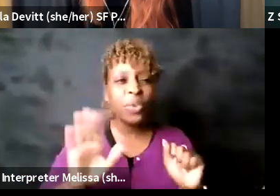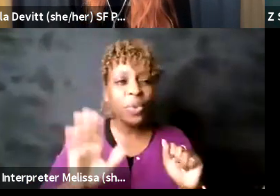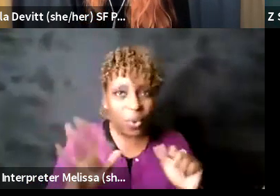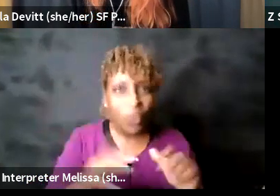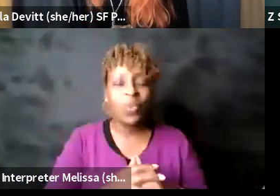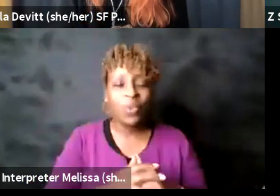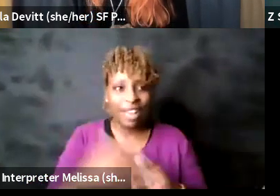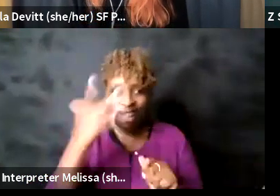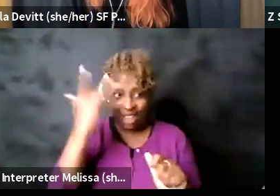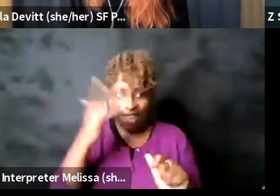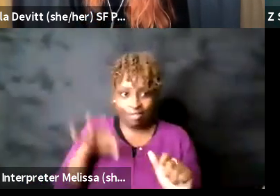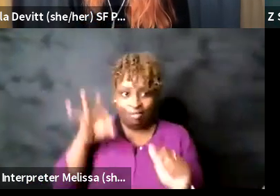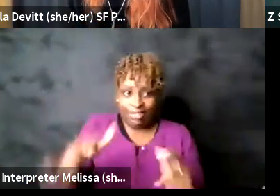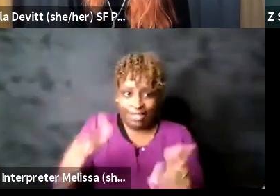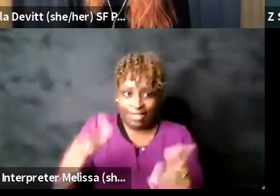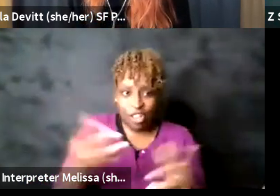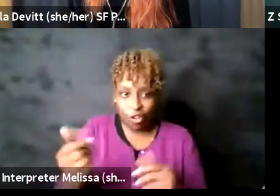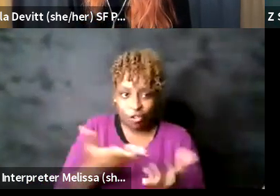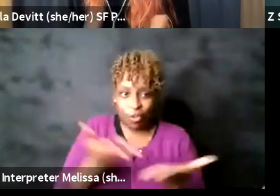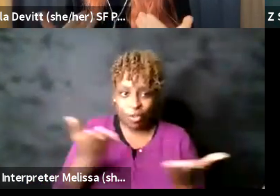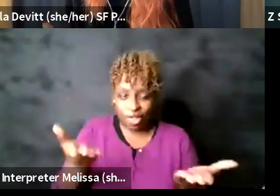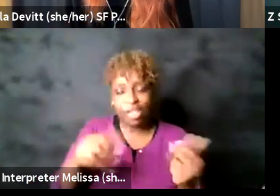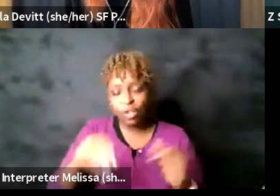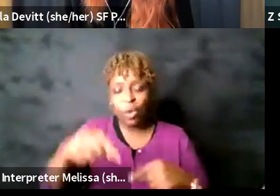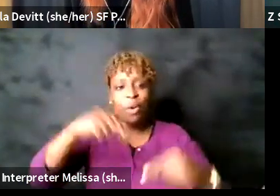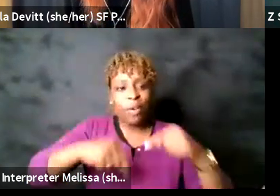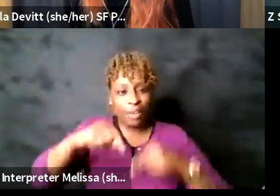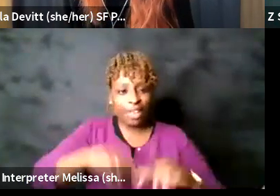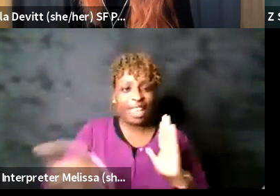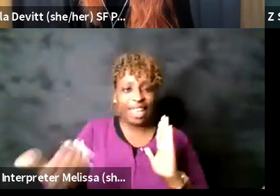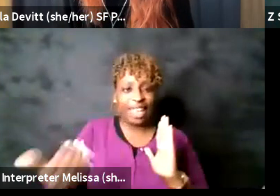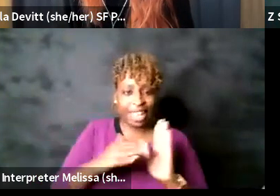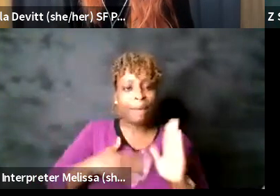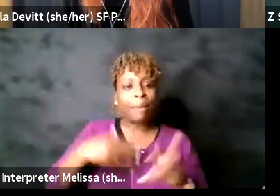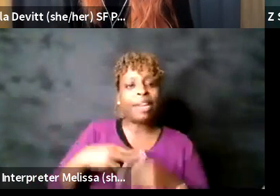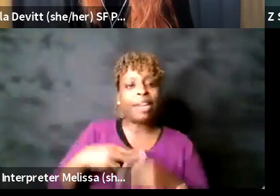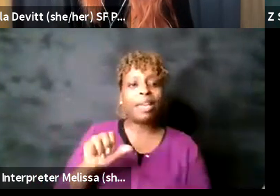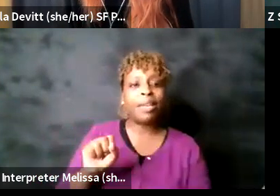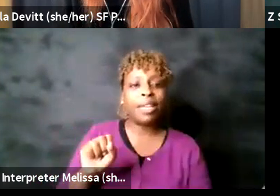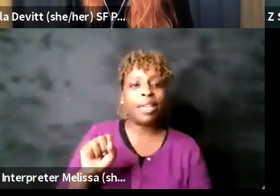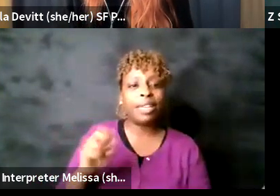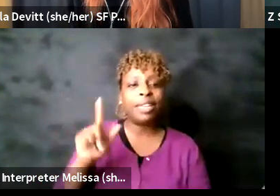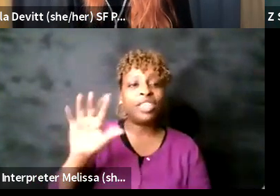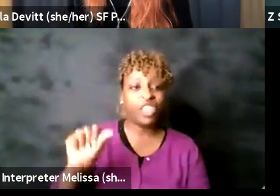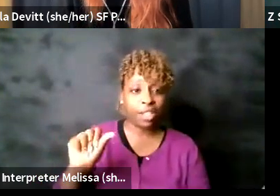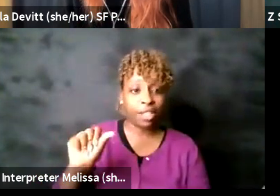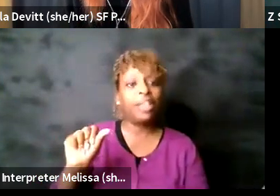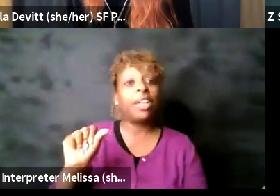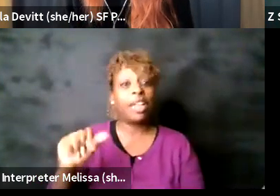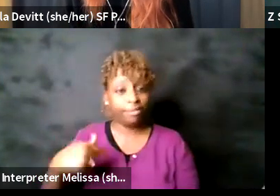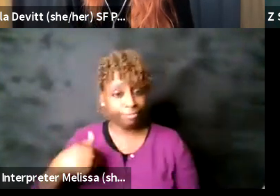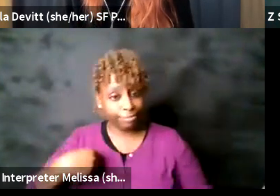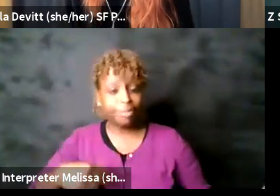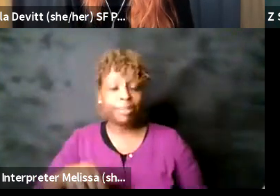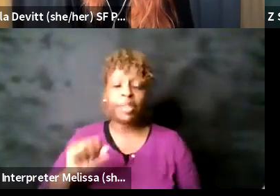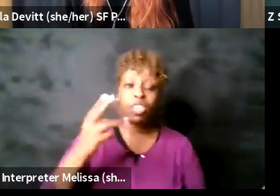so I want to go back and say uh that my name is Sheila I use she her pronouns uh I am zooming in